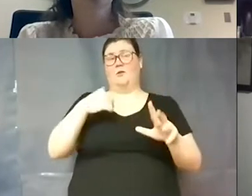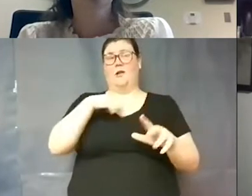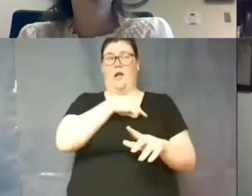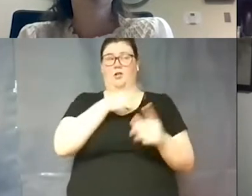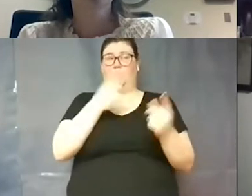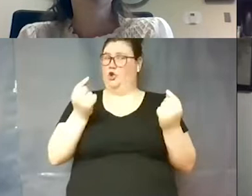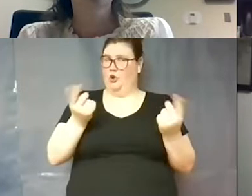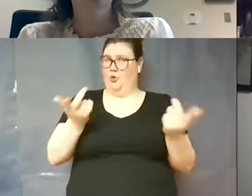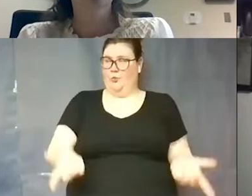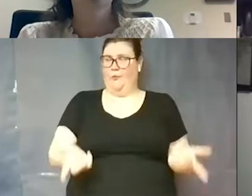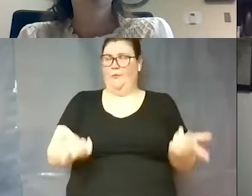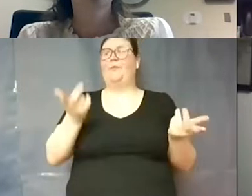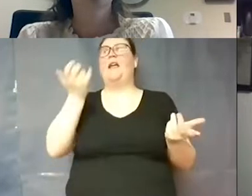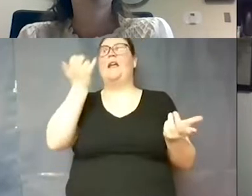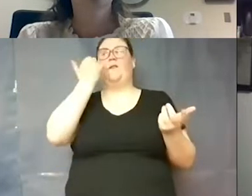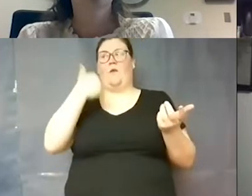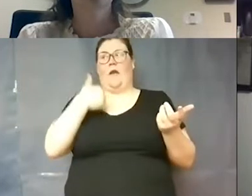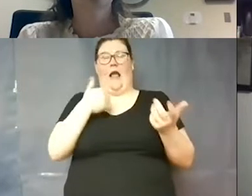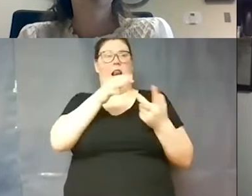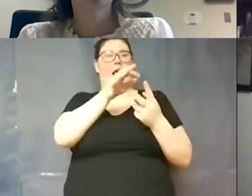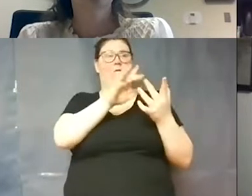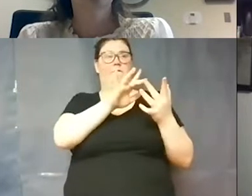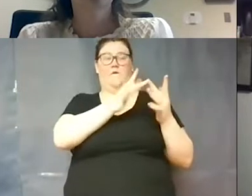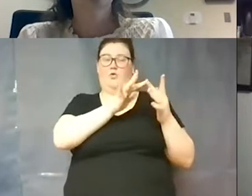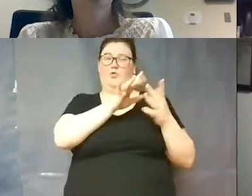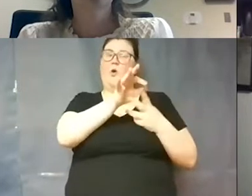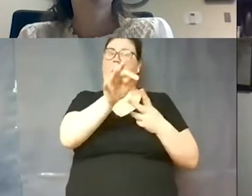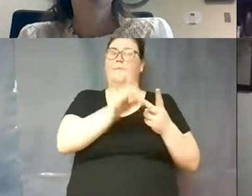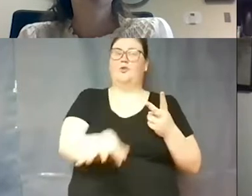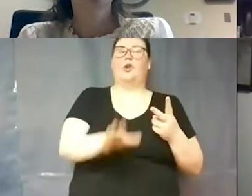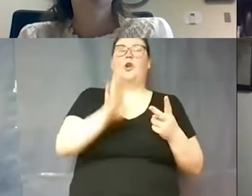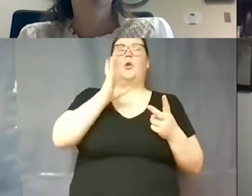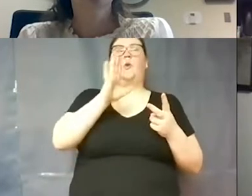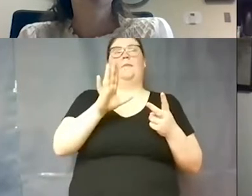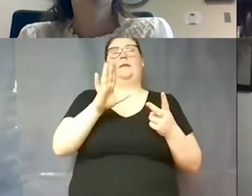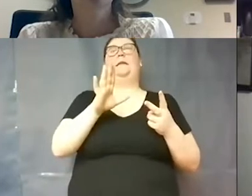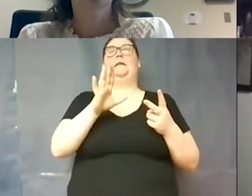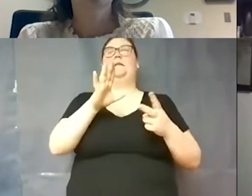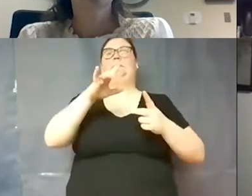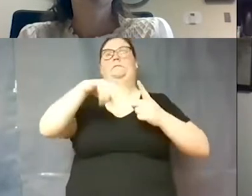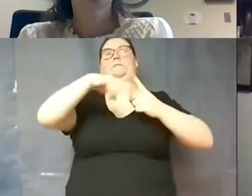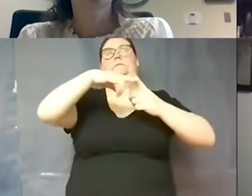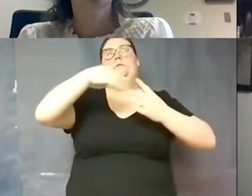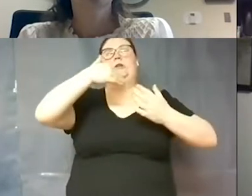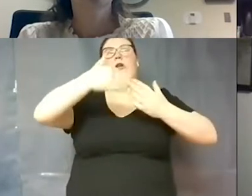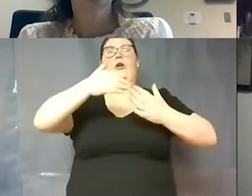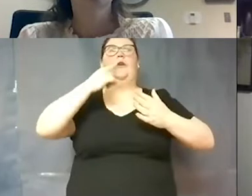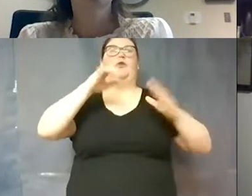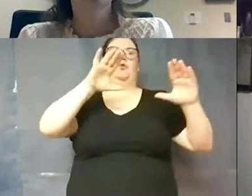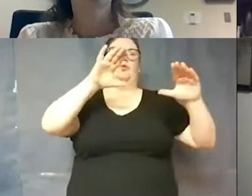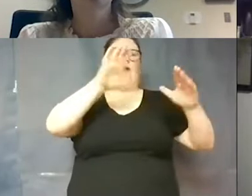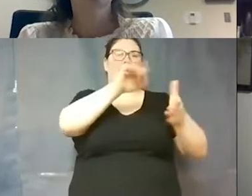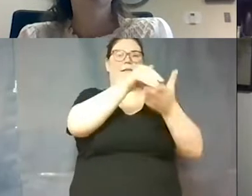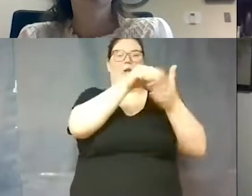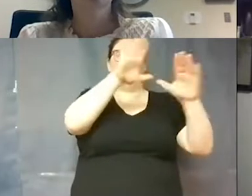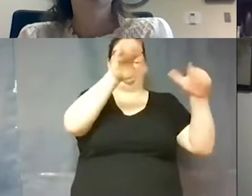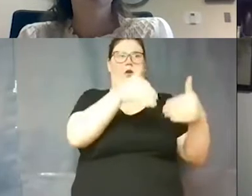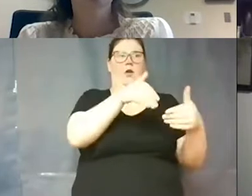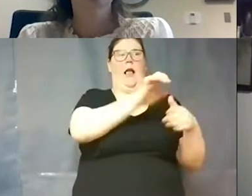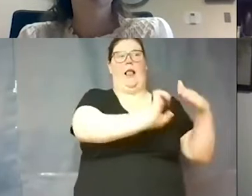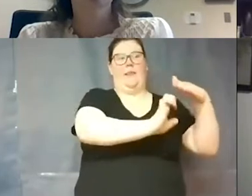um have a virtual option it would be advantageous to the districts to centralize that at elementary middle and high